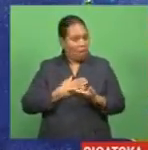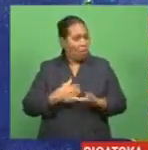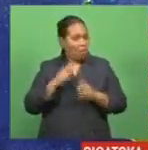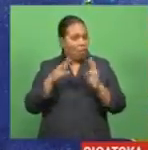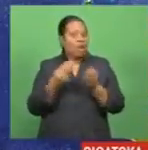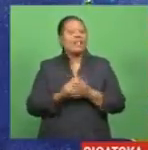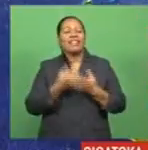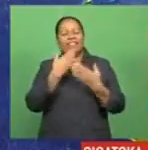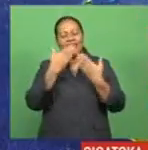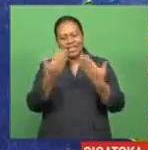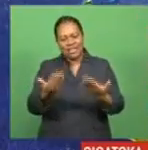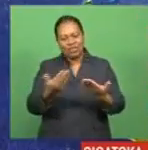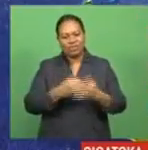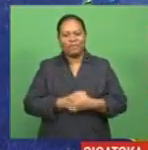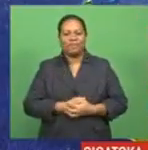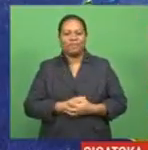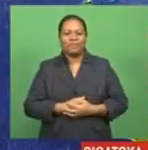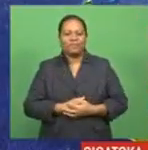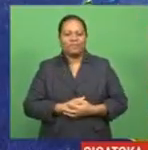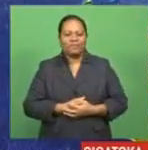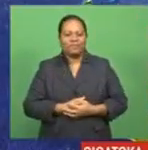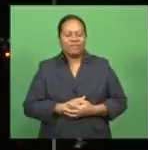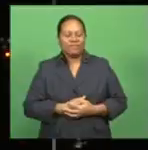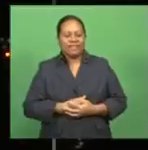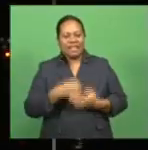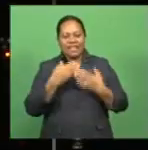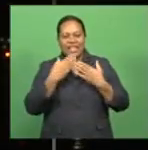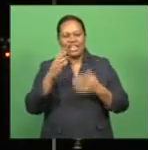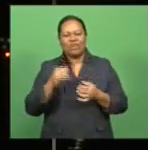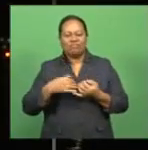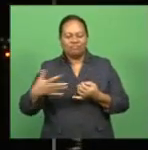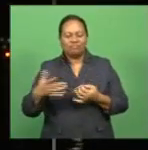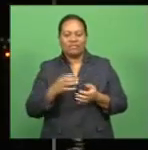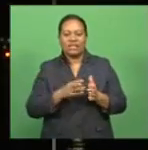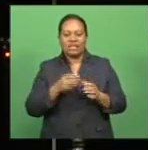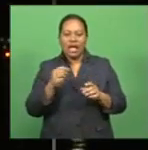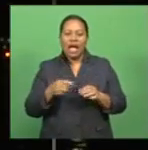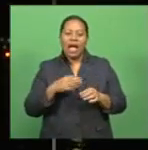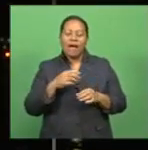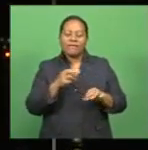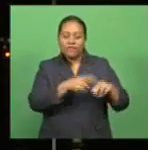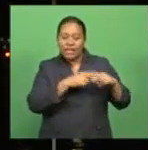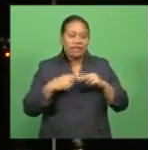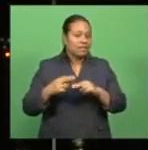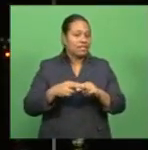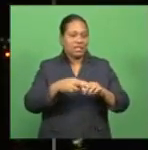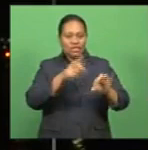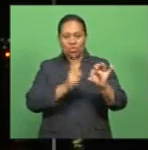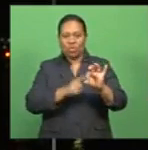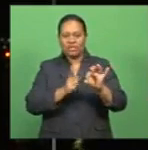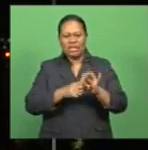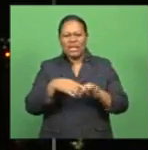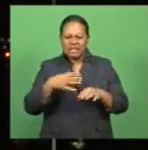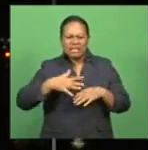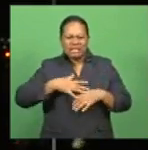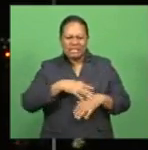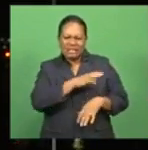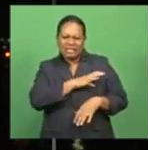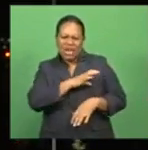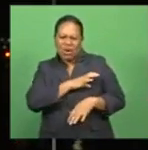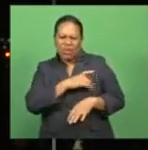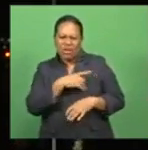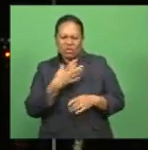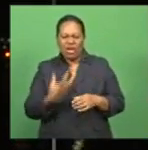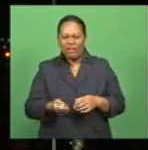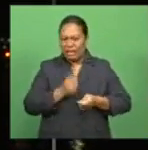you for having me. It's back to Jackie. Thanks so much for that, Angie. In Fiji Impulse, we asked, Is it becoming scary that people in Fiji are